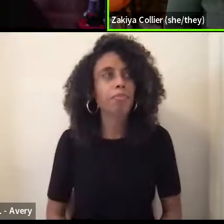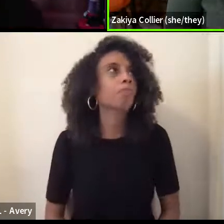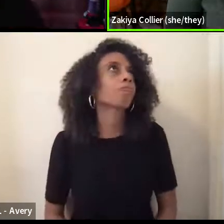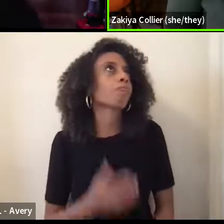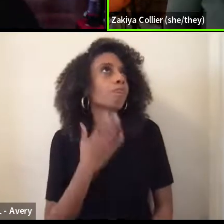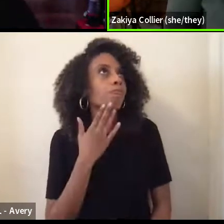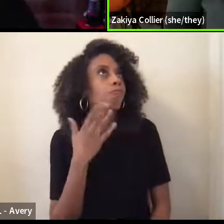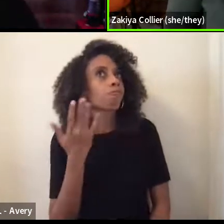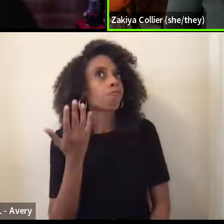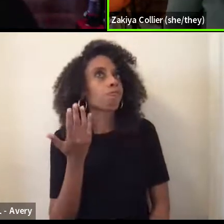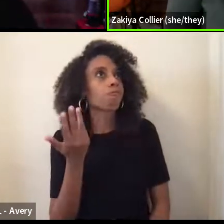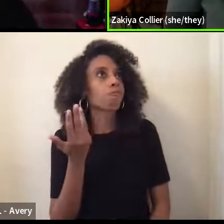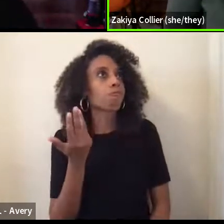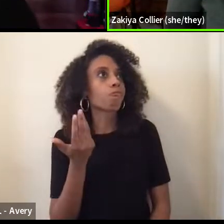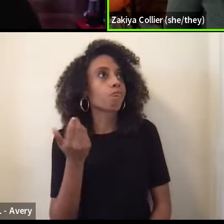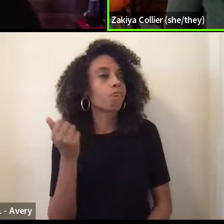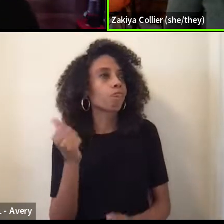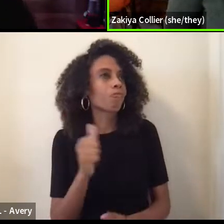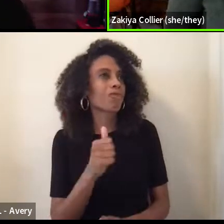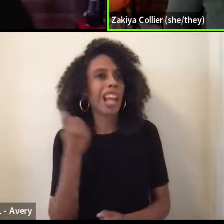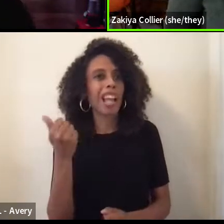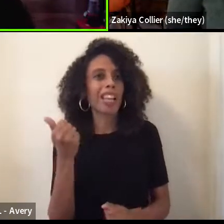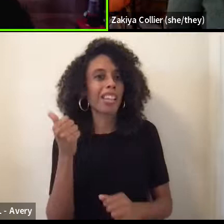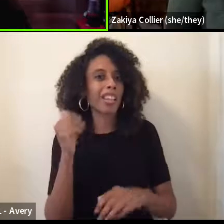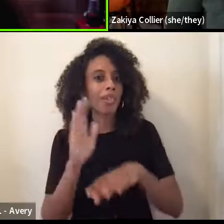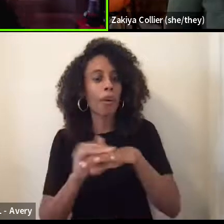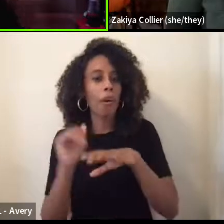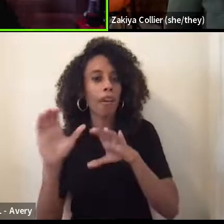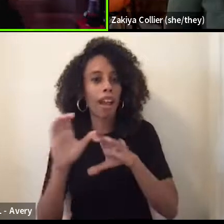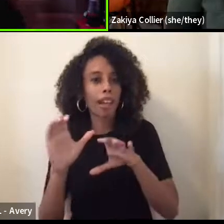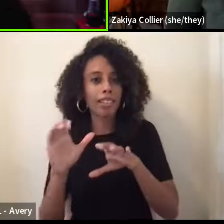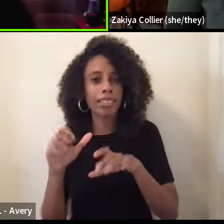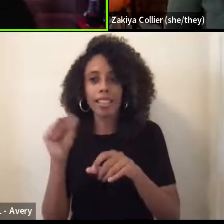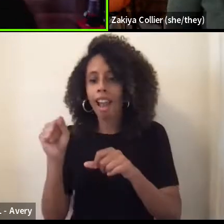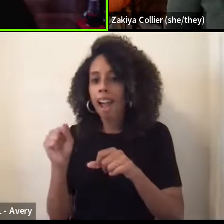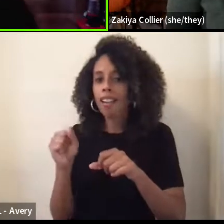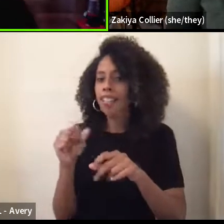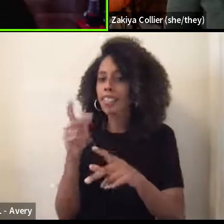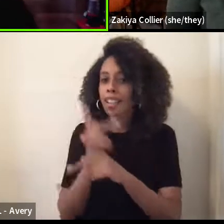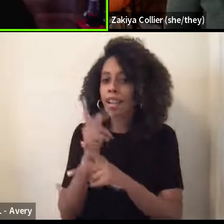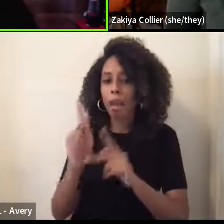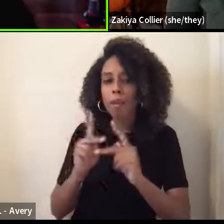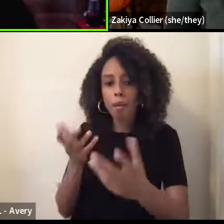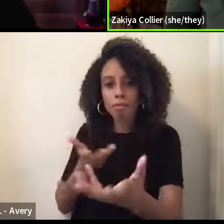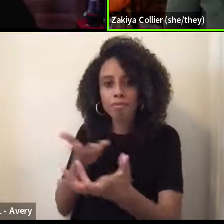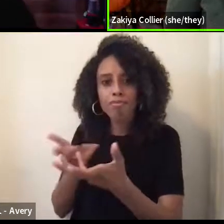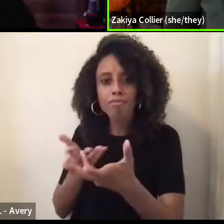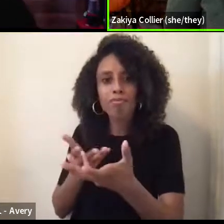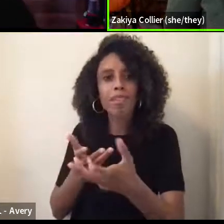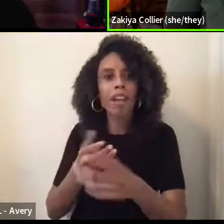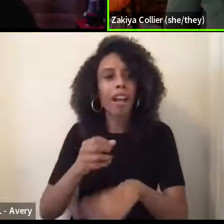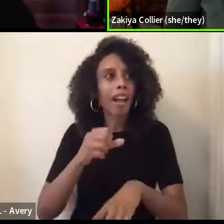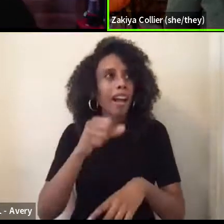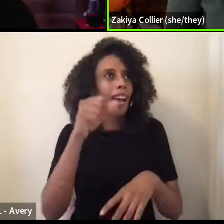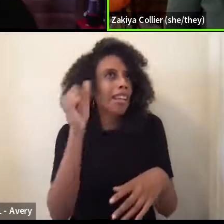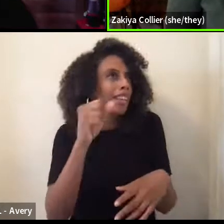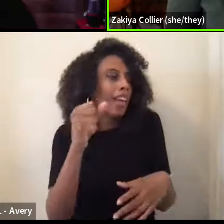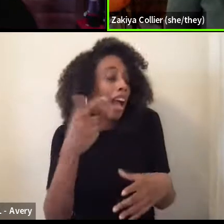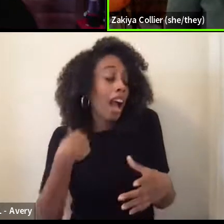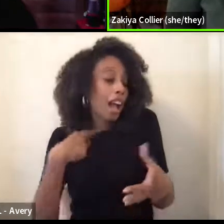Any call to action? Um, you know, get people engaged. Yeah. I mean,